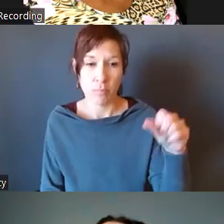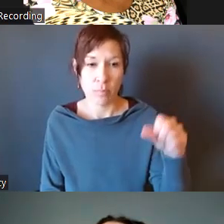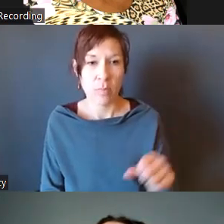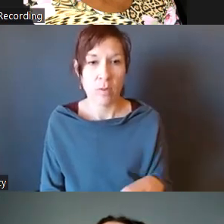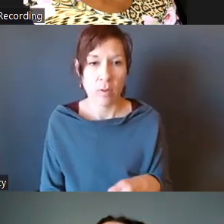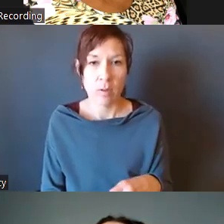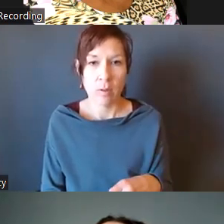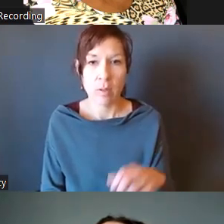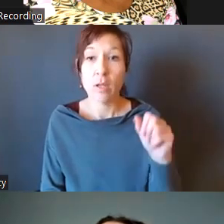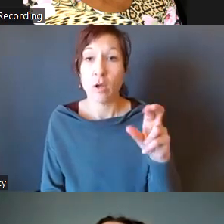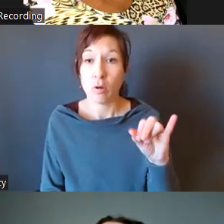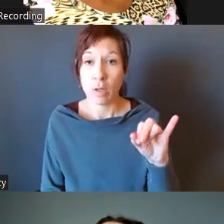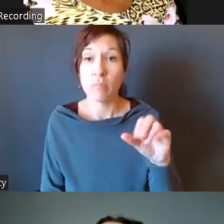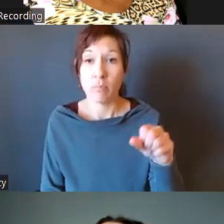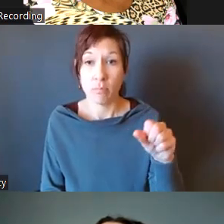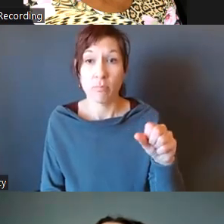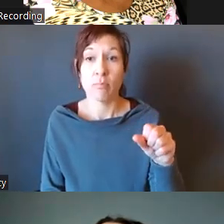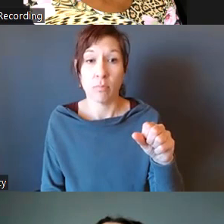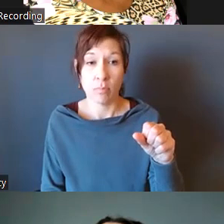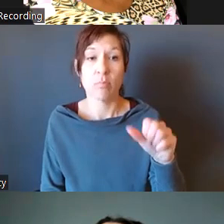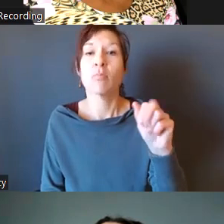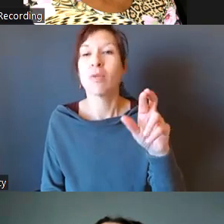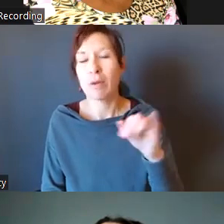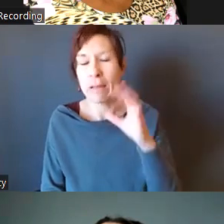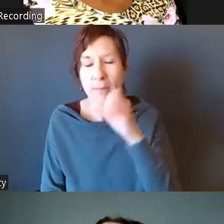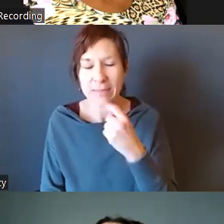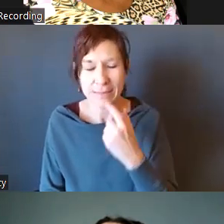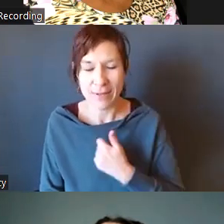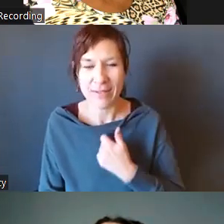Okay, that's great. Ari. I'm sorry. Yes. Okay.